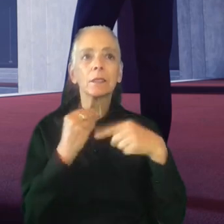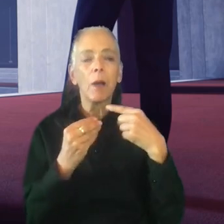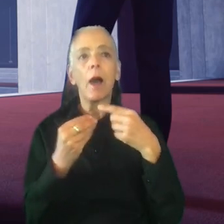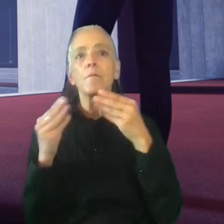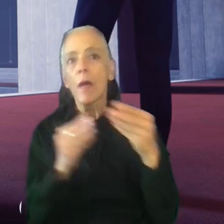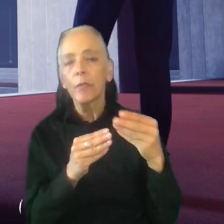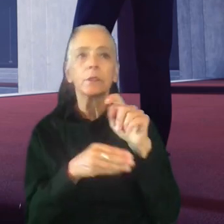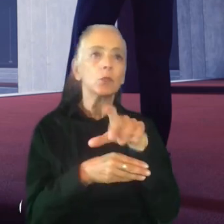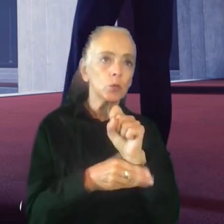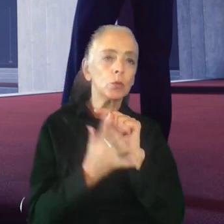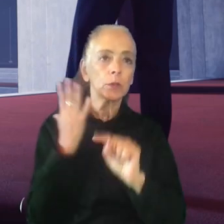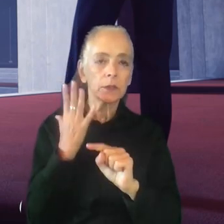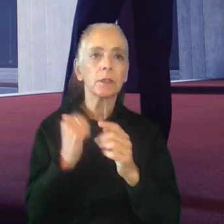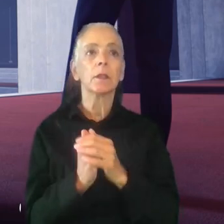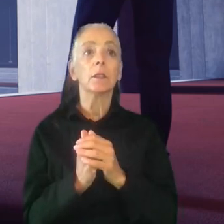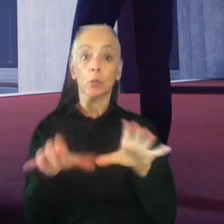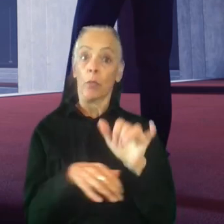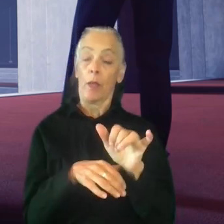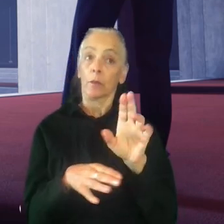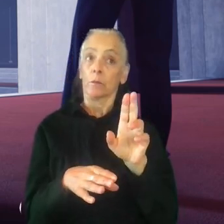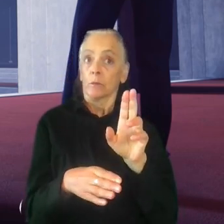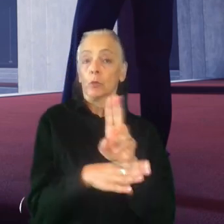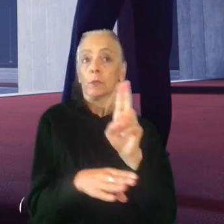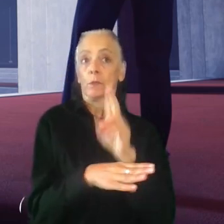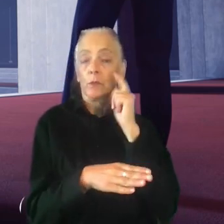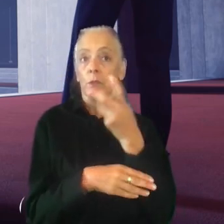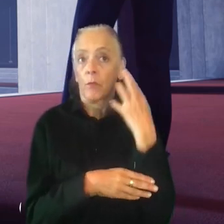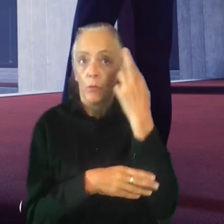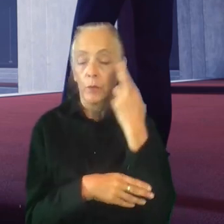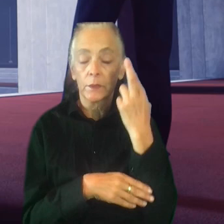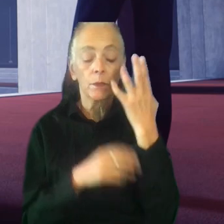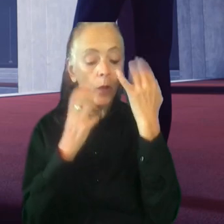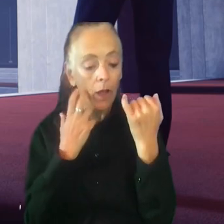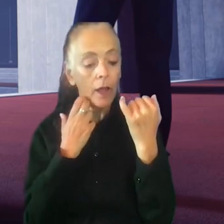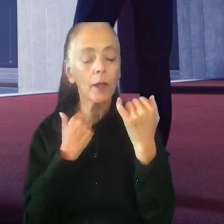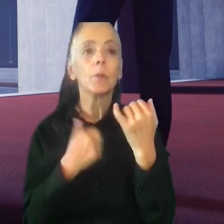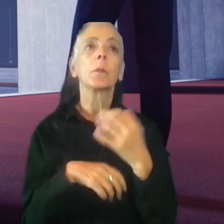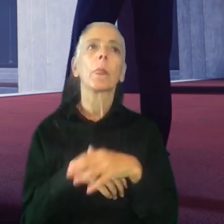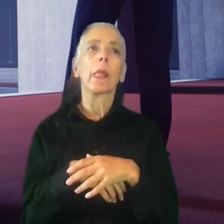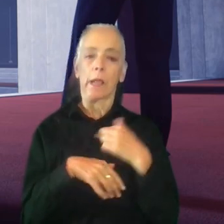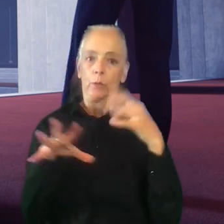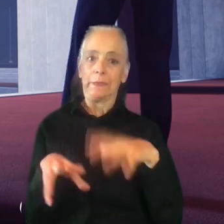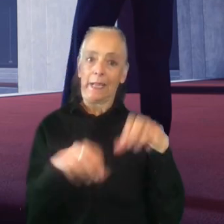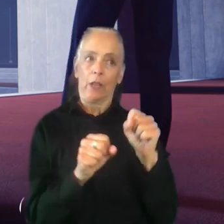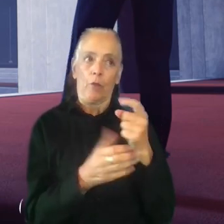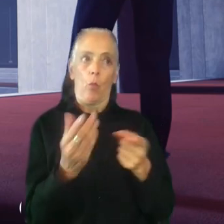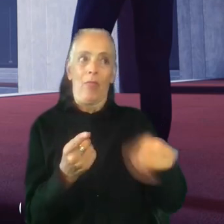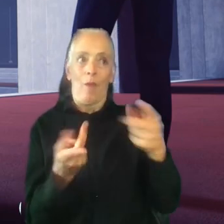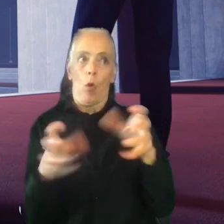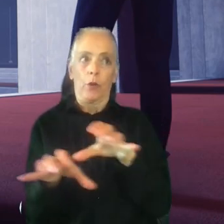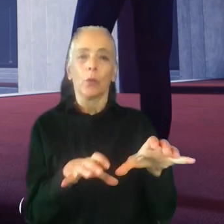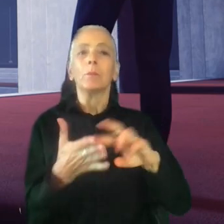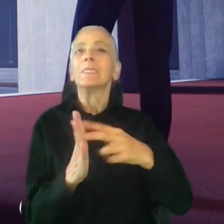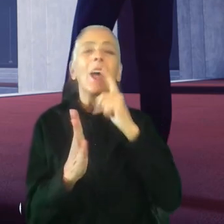and tools. Doing this was useful for several reasons because I was simply taking over what was being done. It wasn't a huge